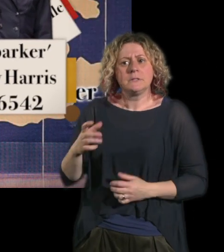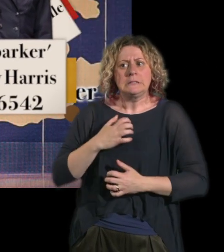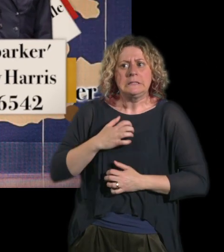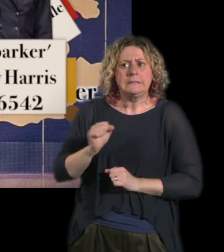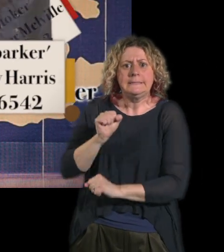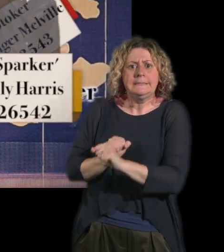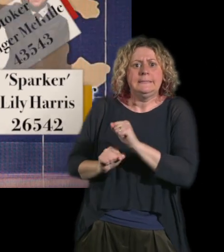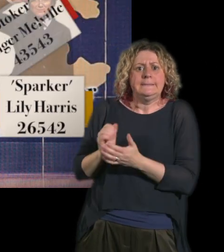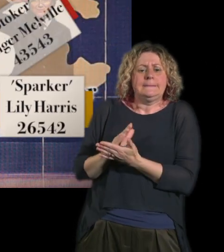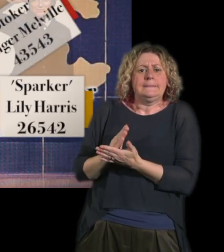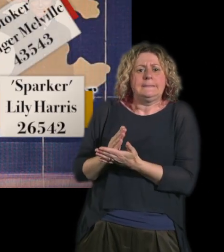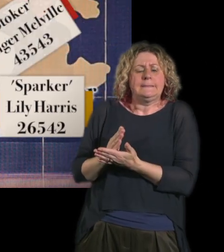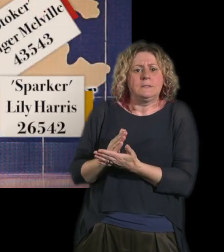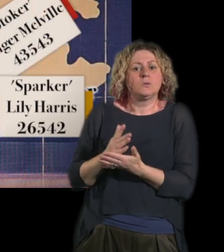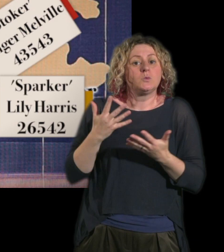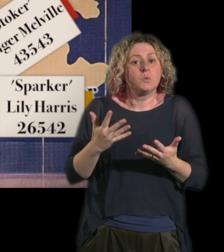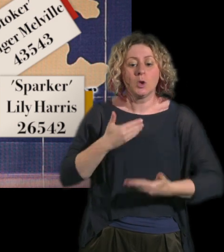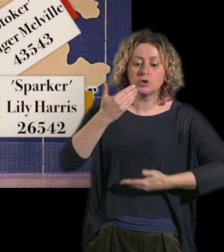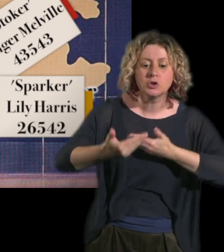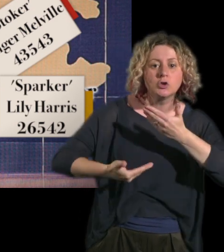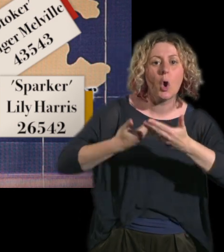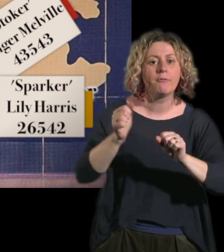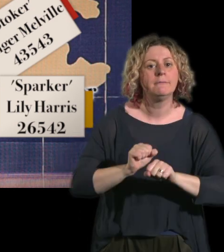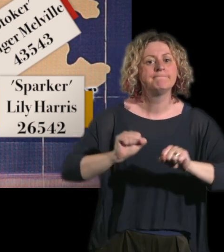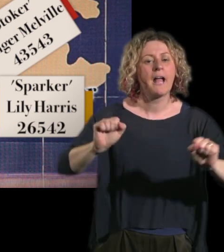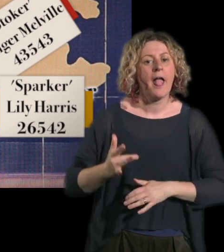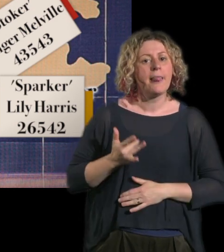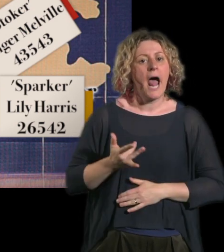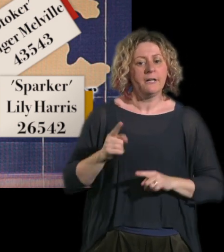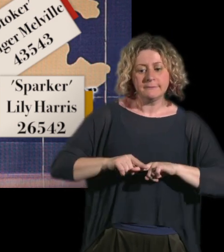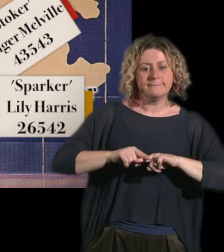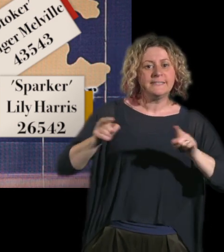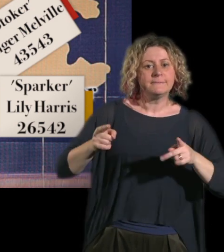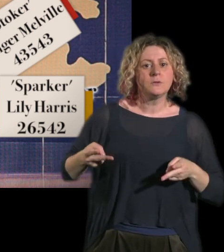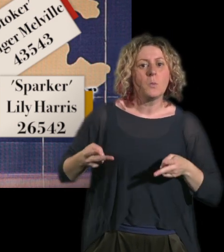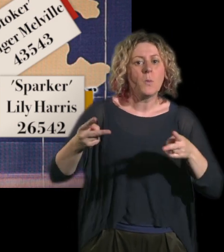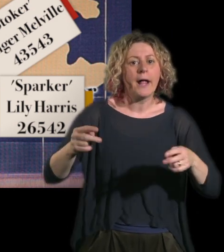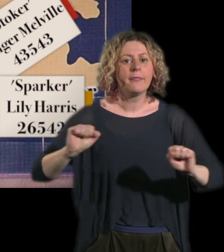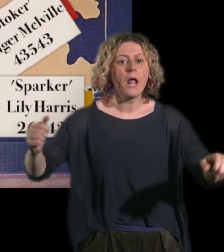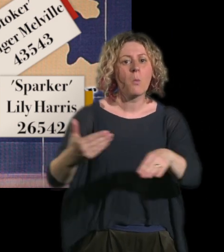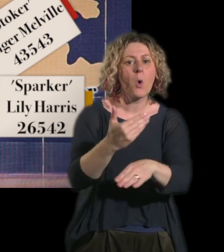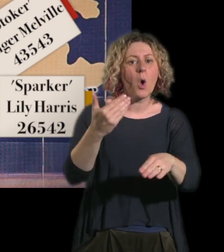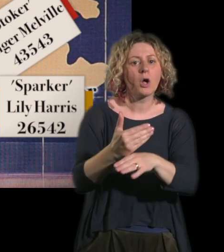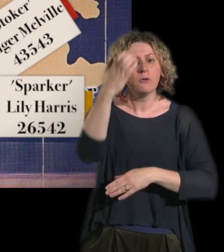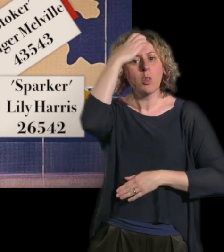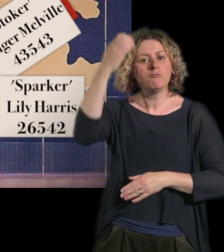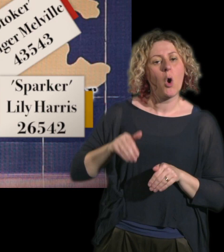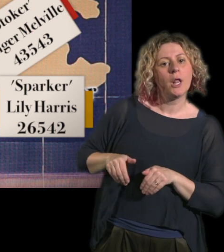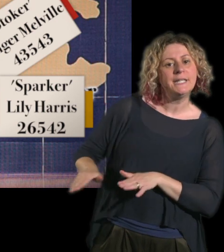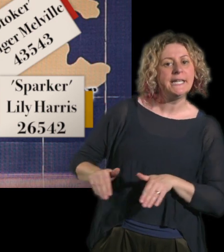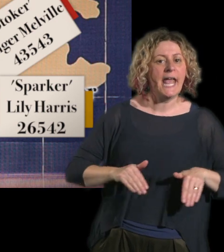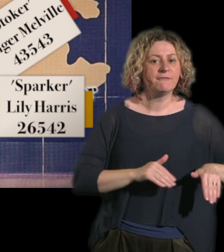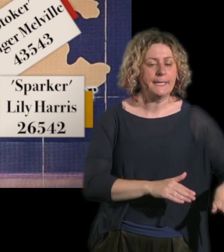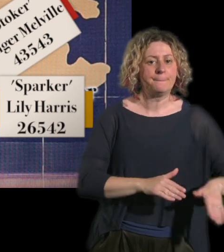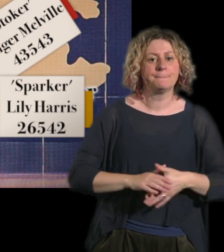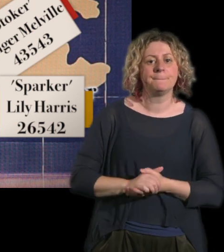frightened of adventure. So we explore the Wrens through their lives. They're great friends, and they are separated by their